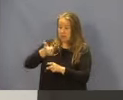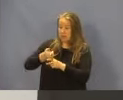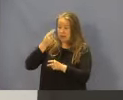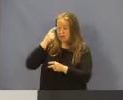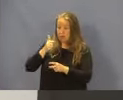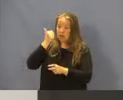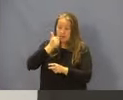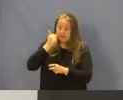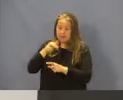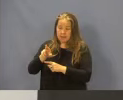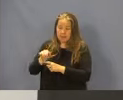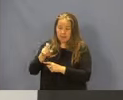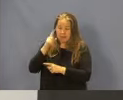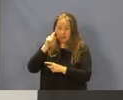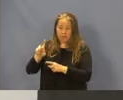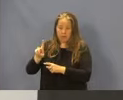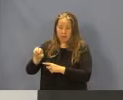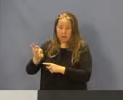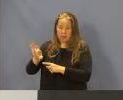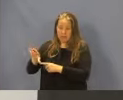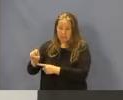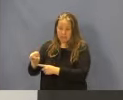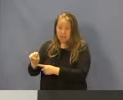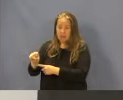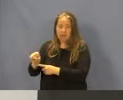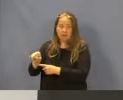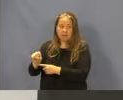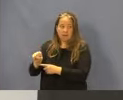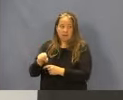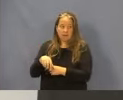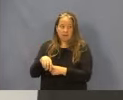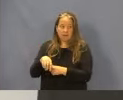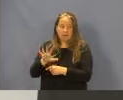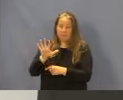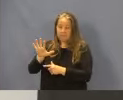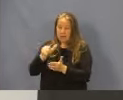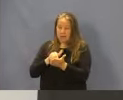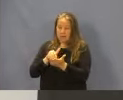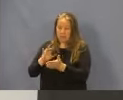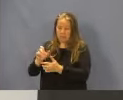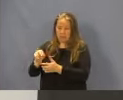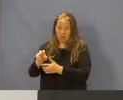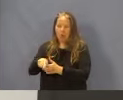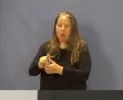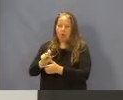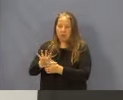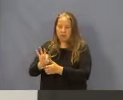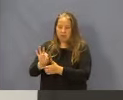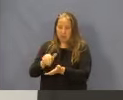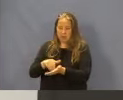diem rate for the Department of Family and Children Services is $5,159